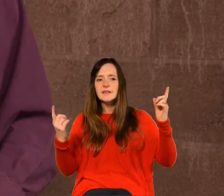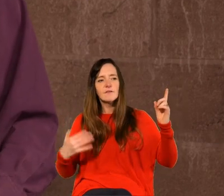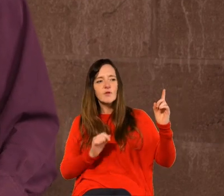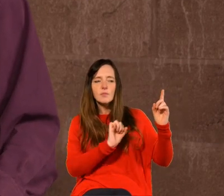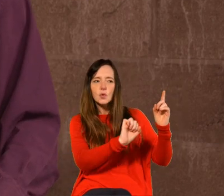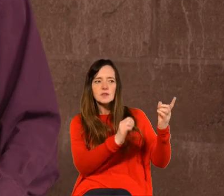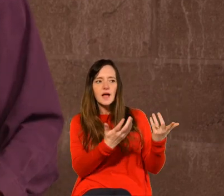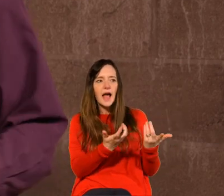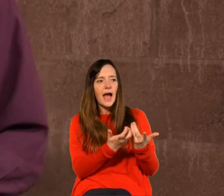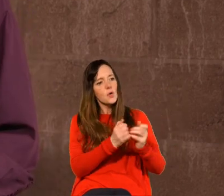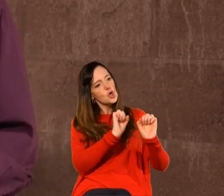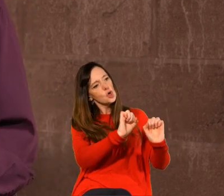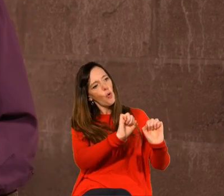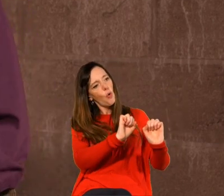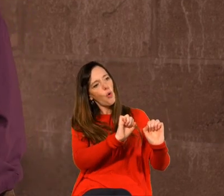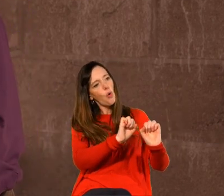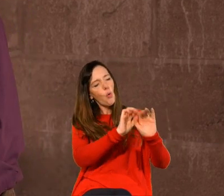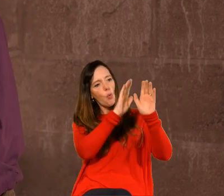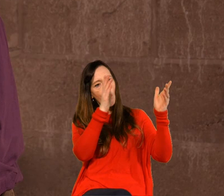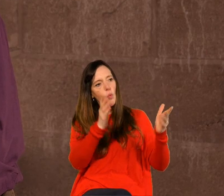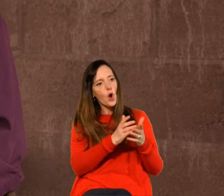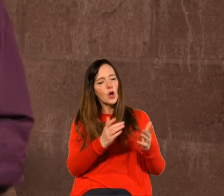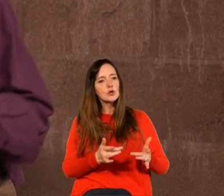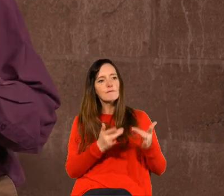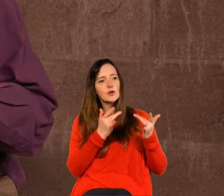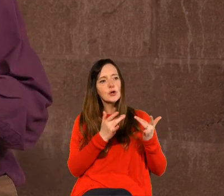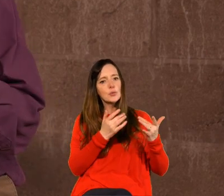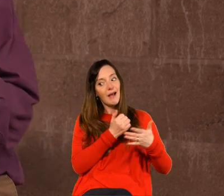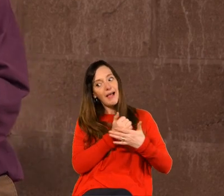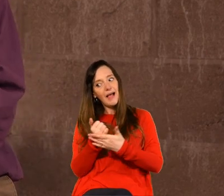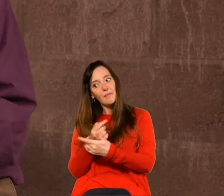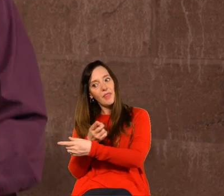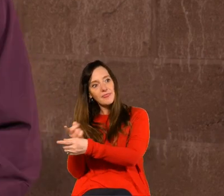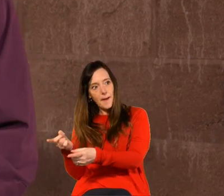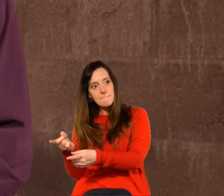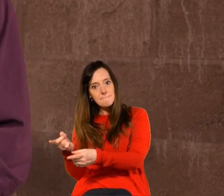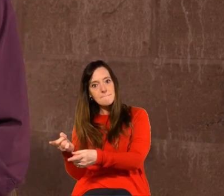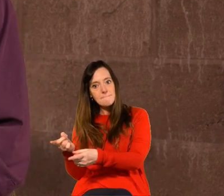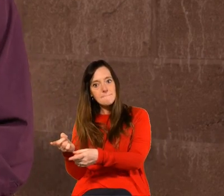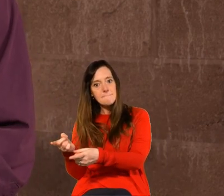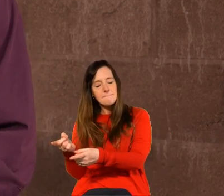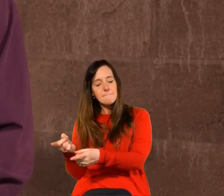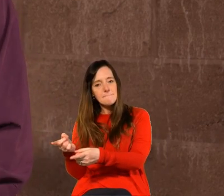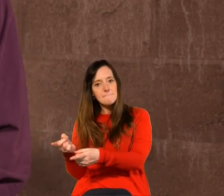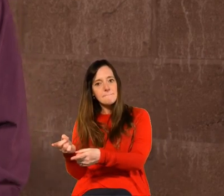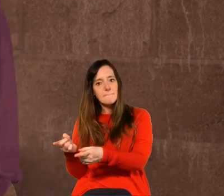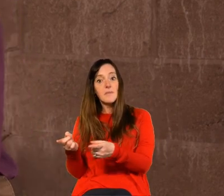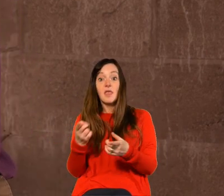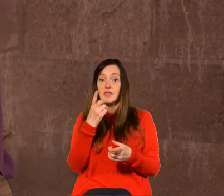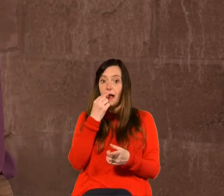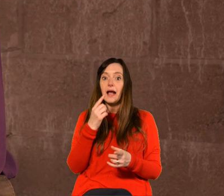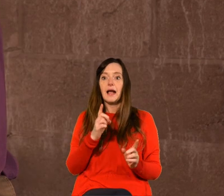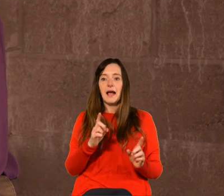help them out and i think the powerful thing about the christian faith it shakes and challenges those of us who are perhaps a little bit too comfortable